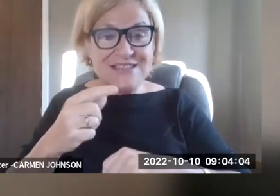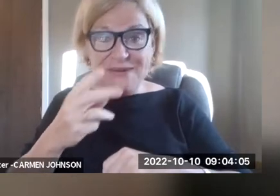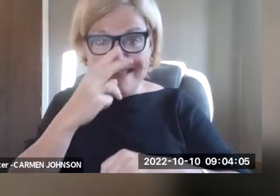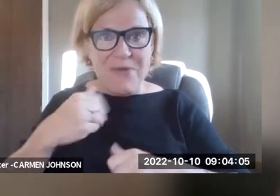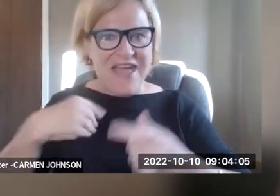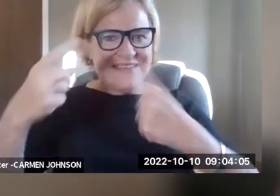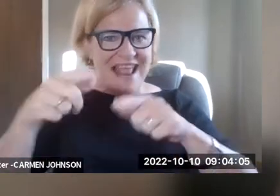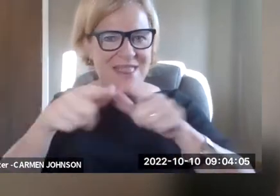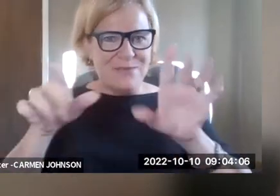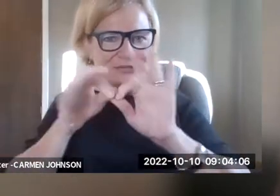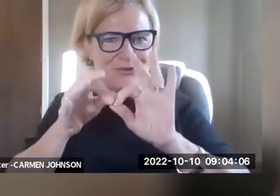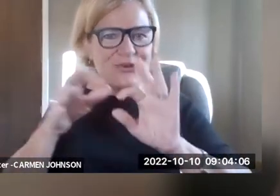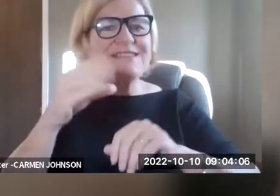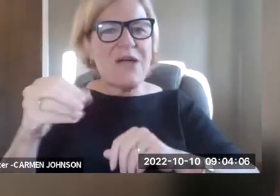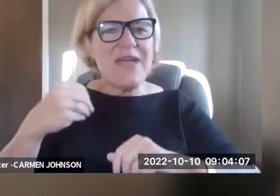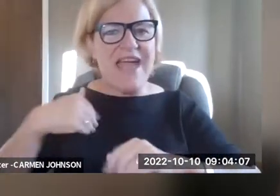be awesome.